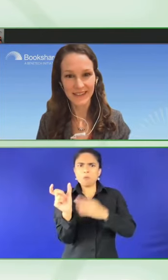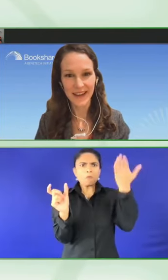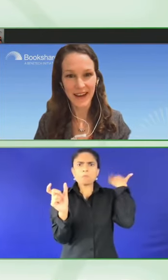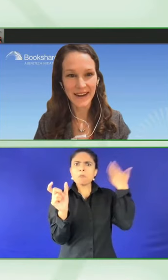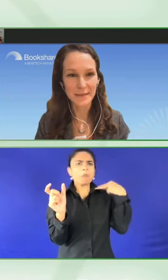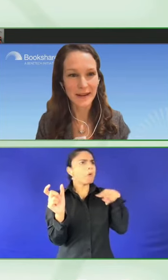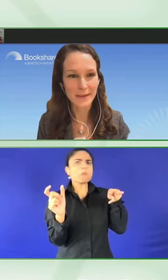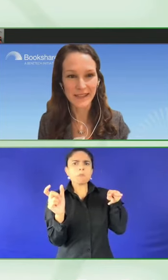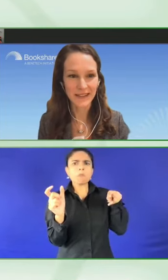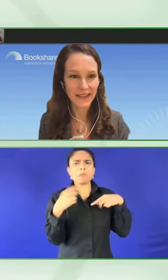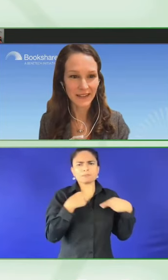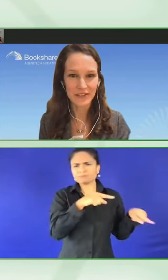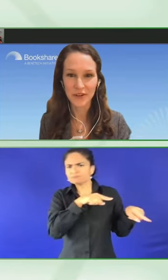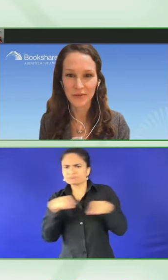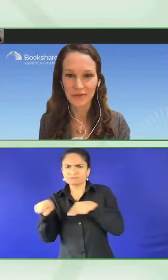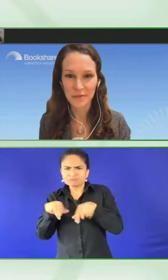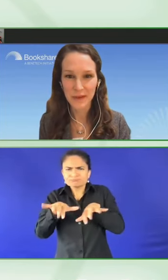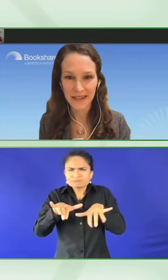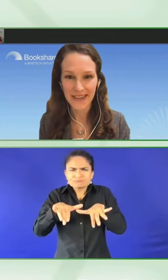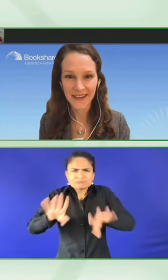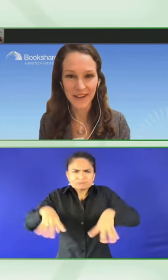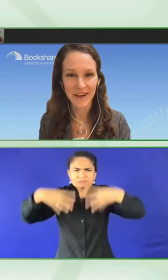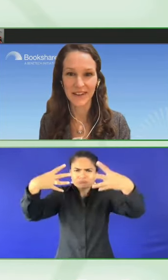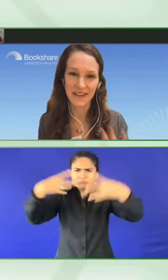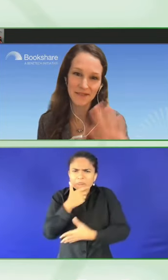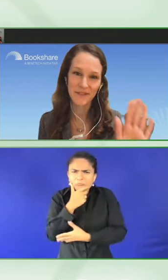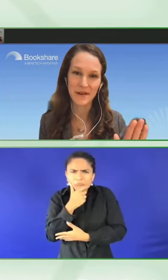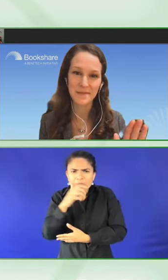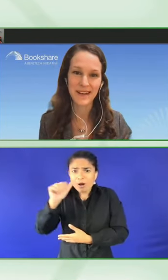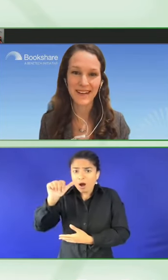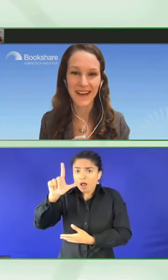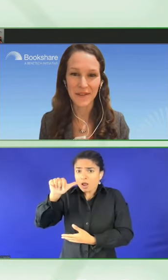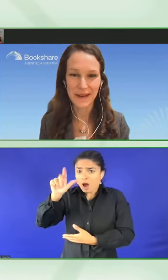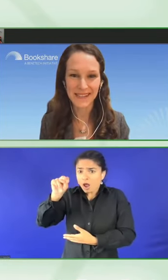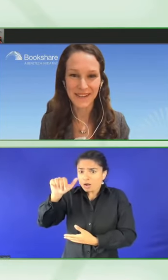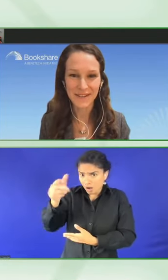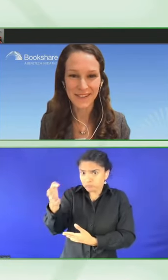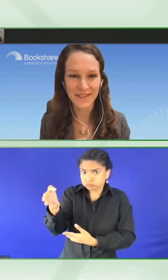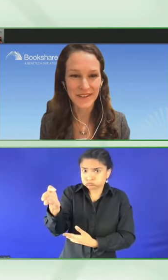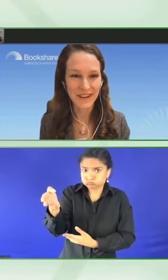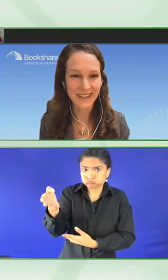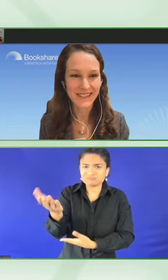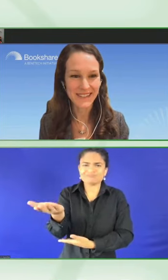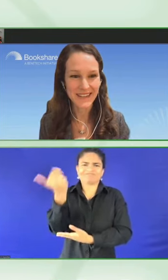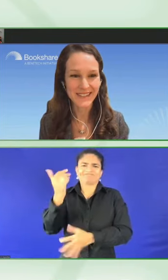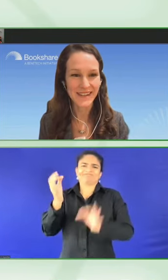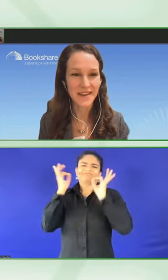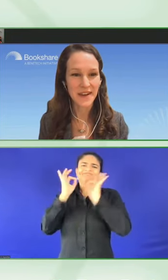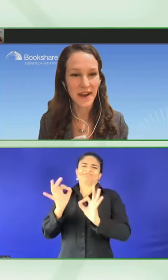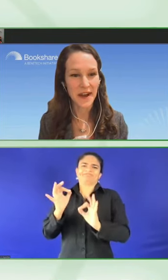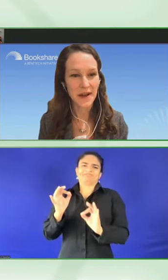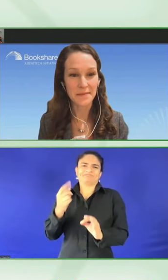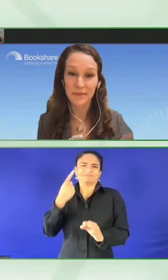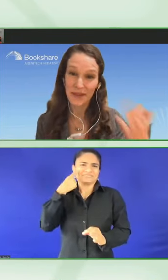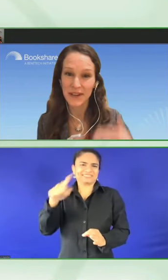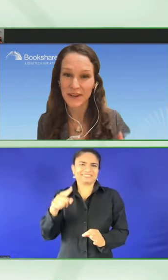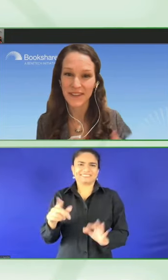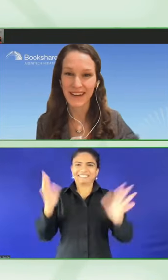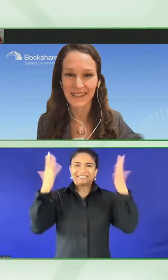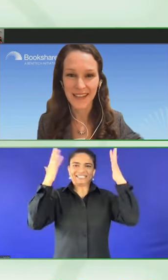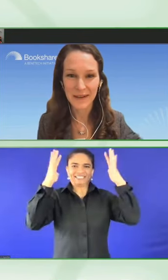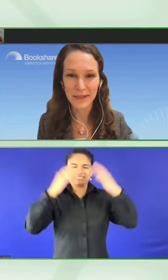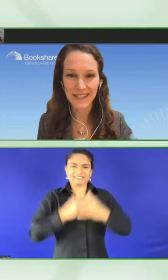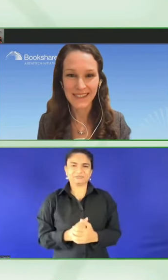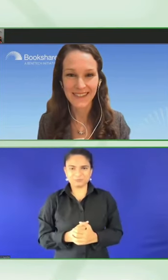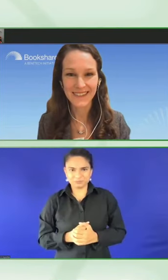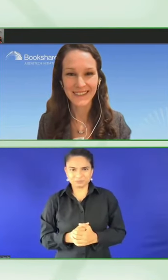Excellent. Hi. My name is Elena Ledon from Benetech, calling in from the west coast of the United States. Can you go